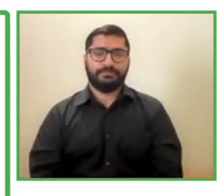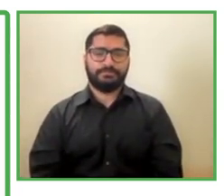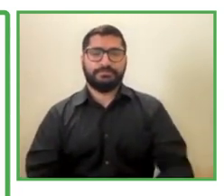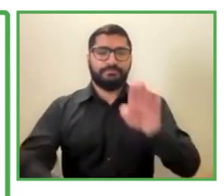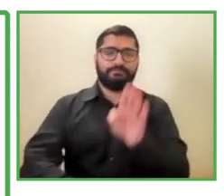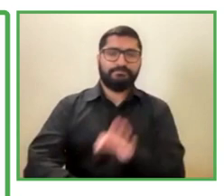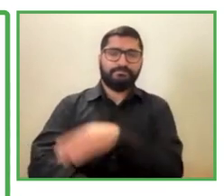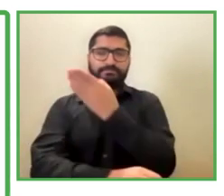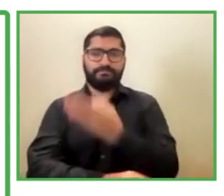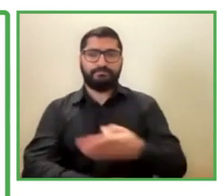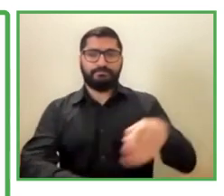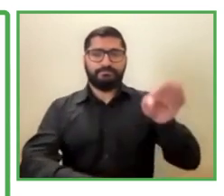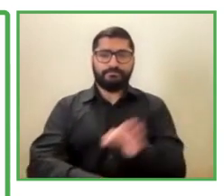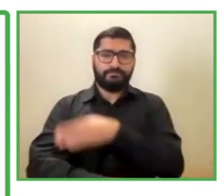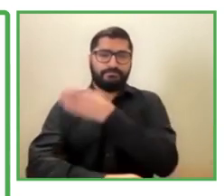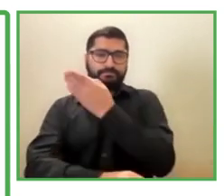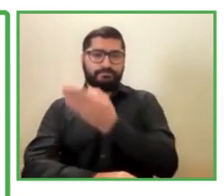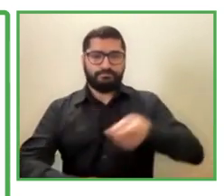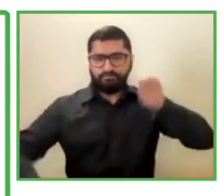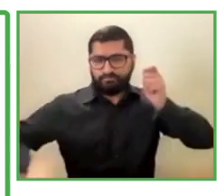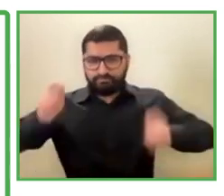For a more inclusive society.